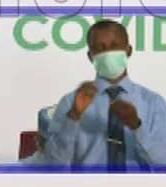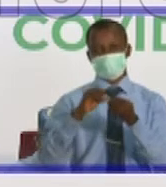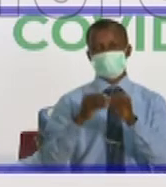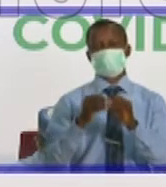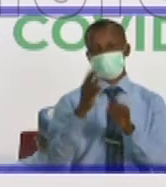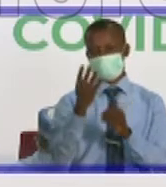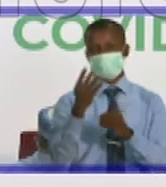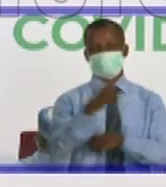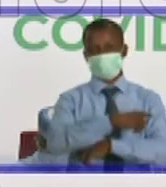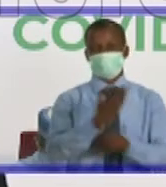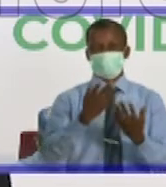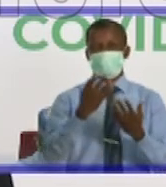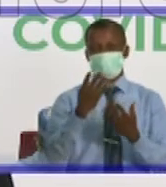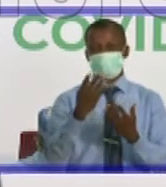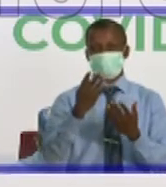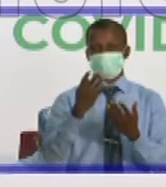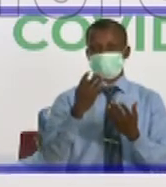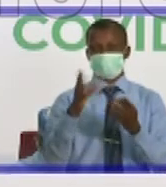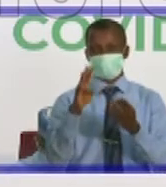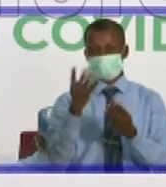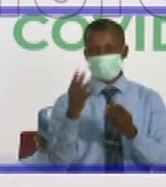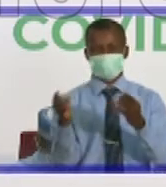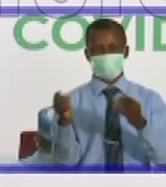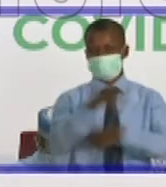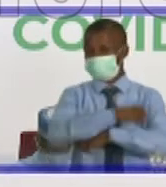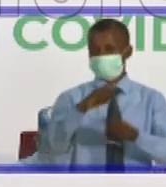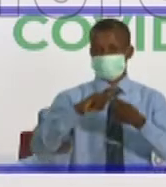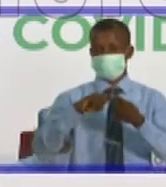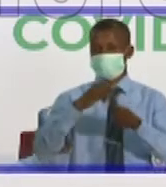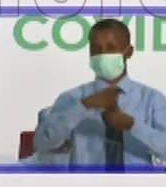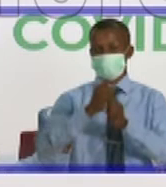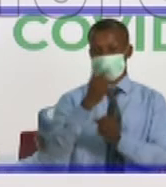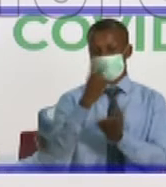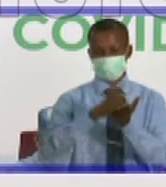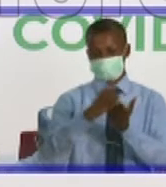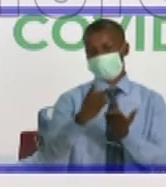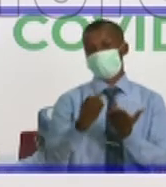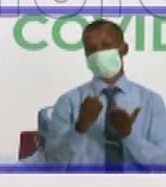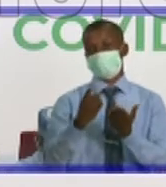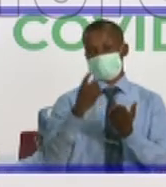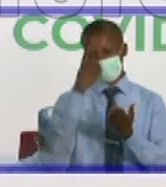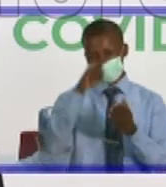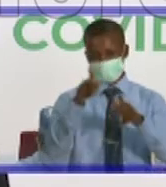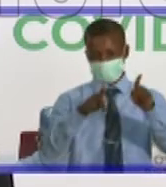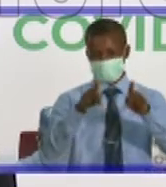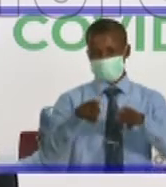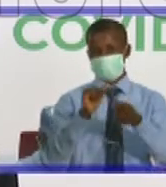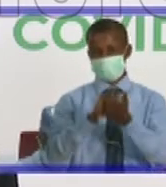neat two weeks for people to then implement this trial for patients that are asymptomatic.